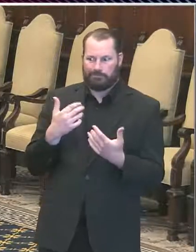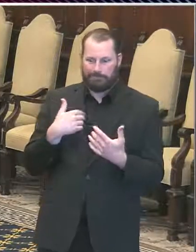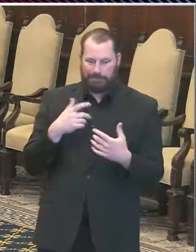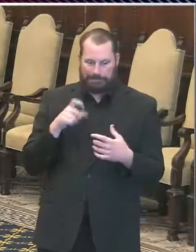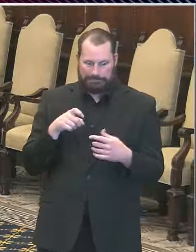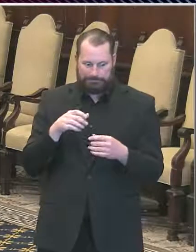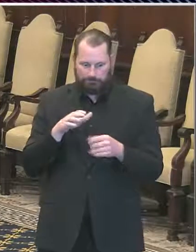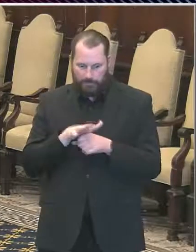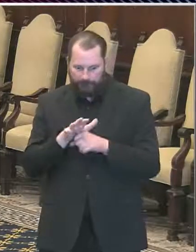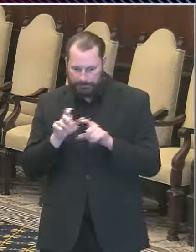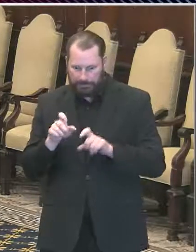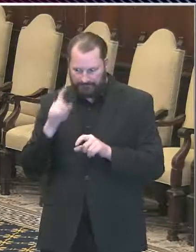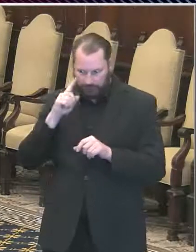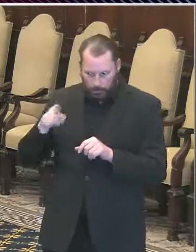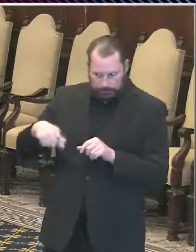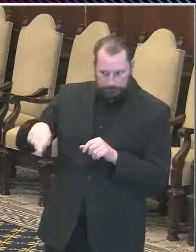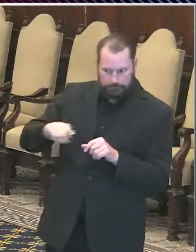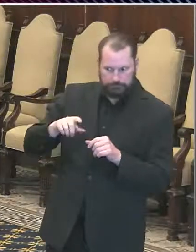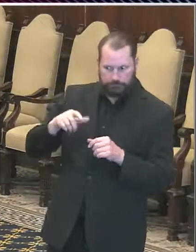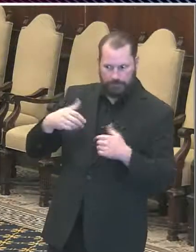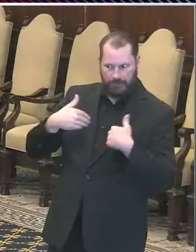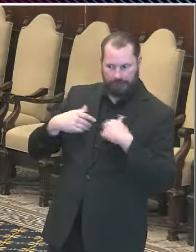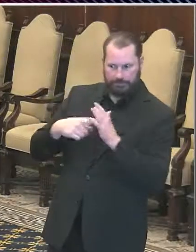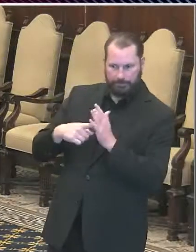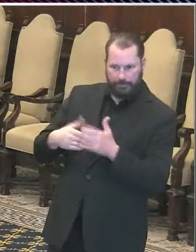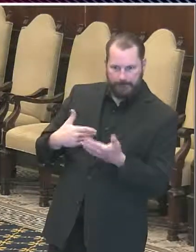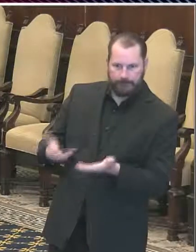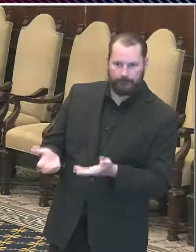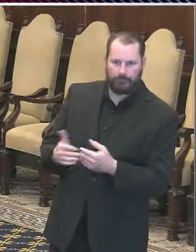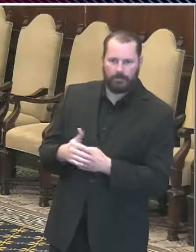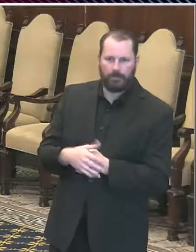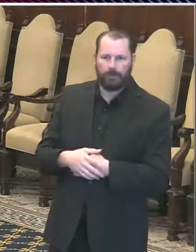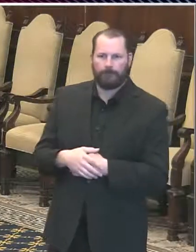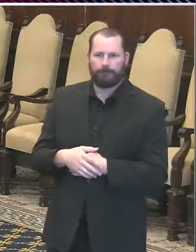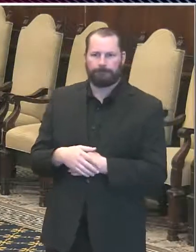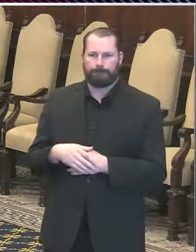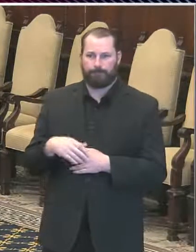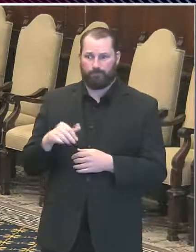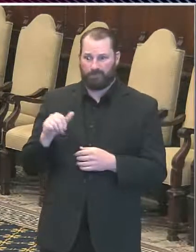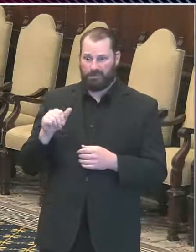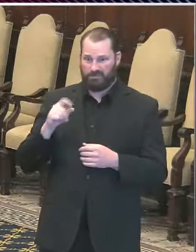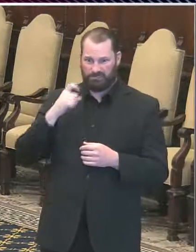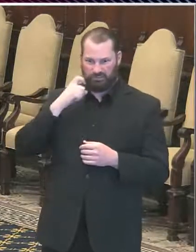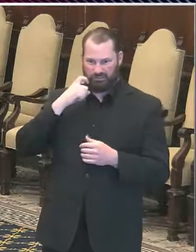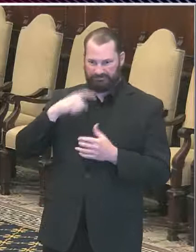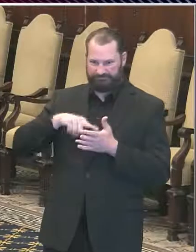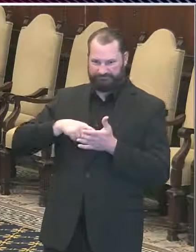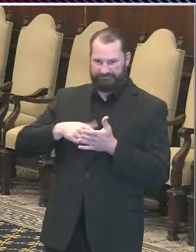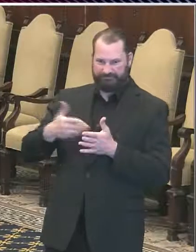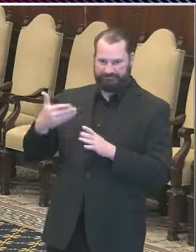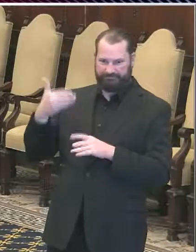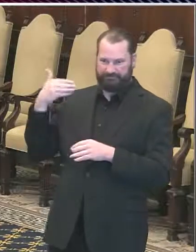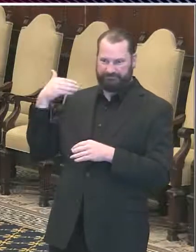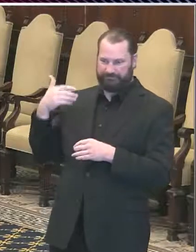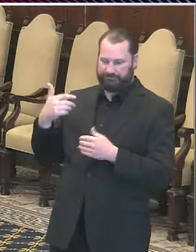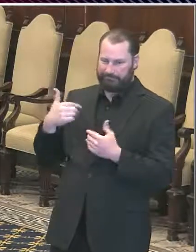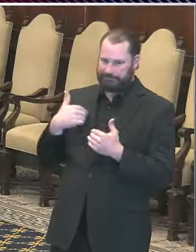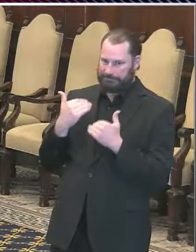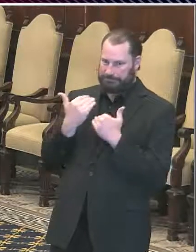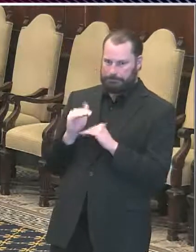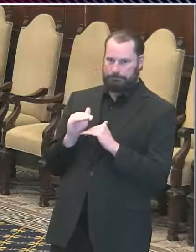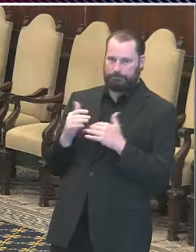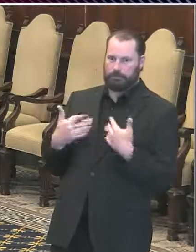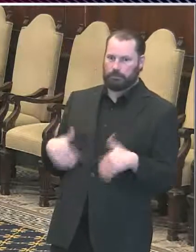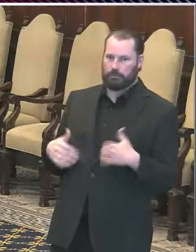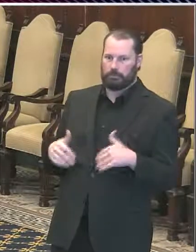exploration, but at the onset, there was a challenge with the testing capability. And so that's why we decided to initially